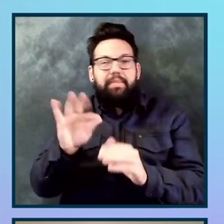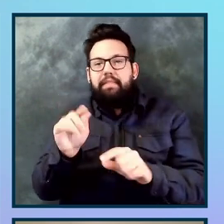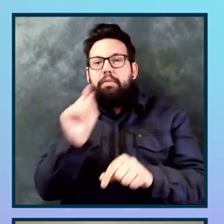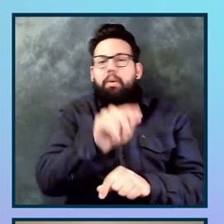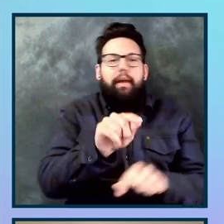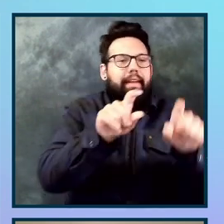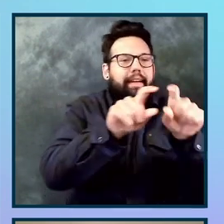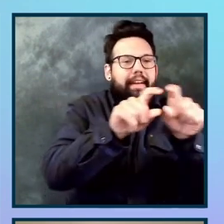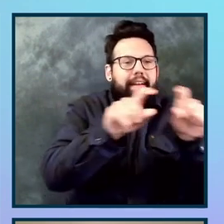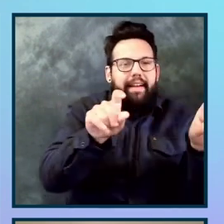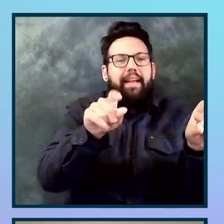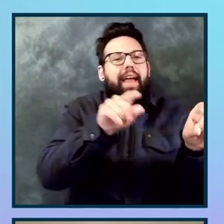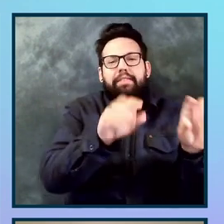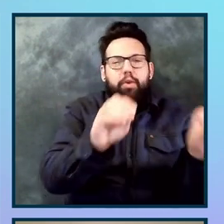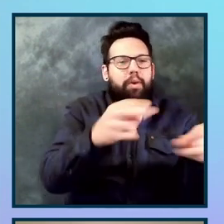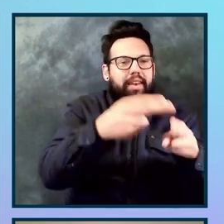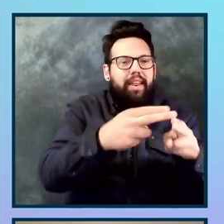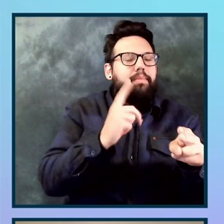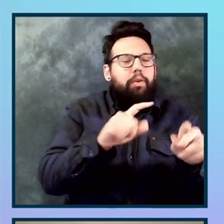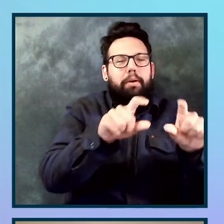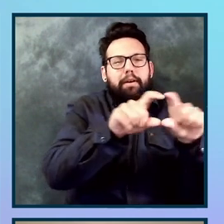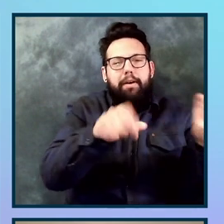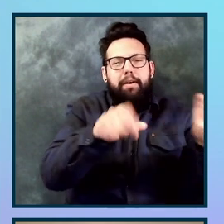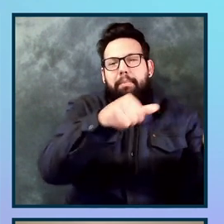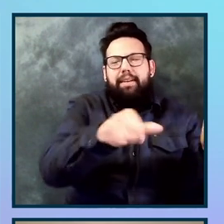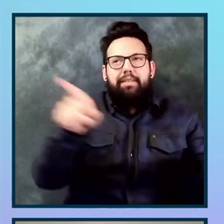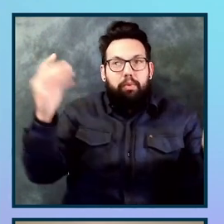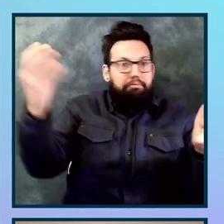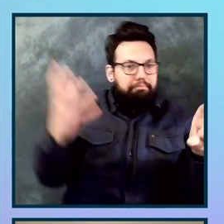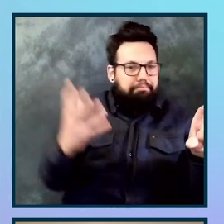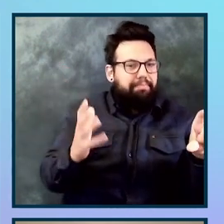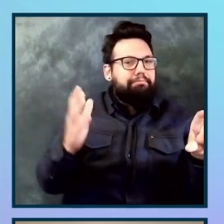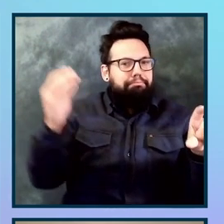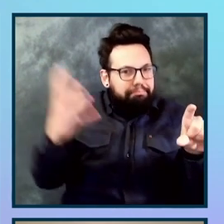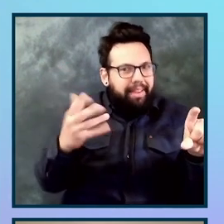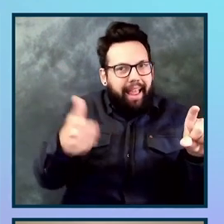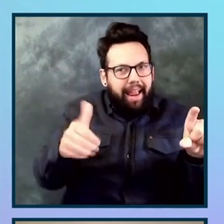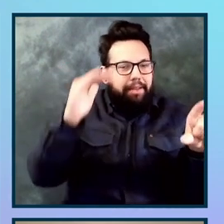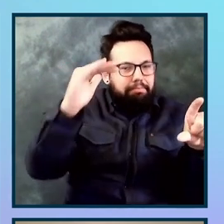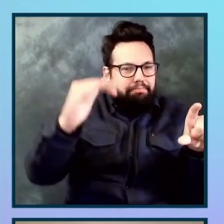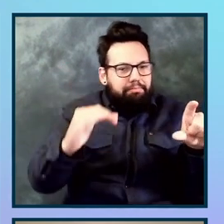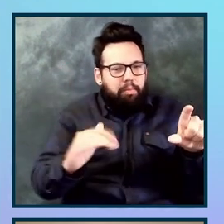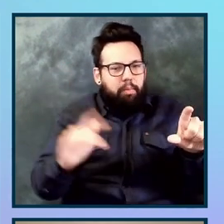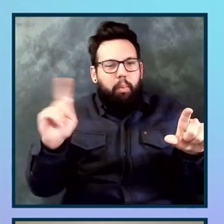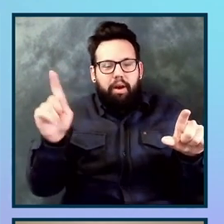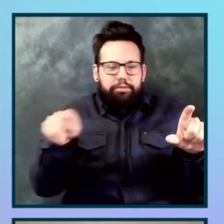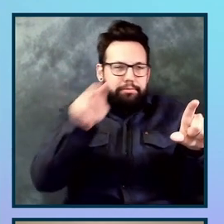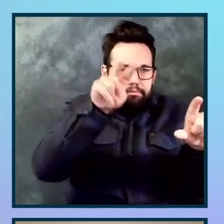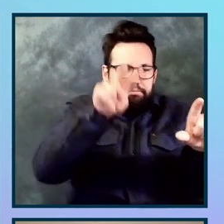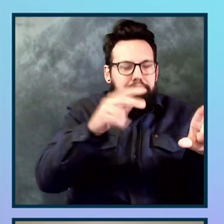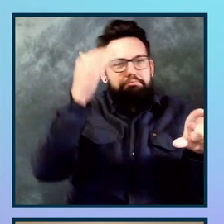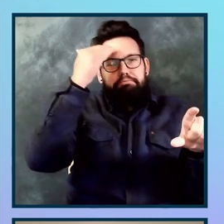button issues among other things. And same with the, uh, index HTML file, which is, like I said, it's from this, the silly nameless button that I added.